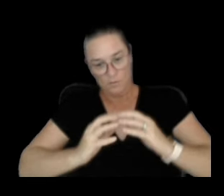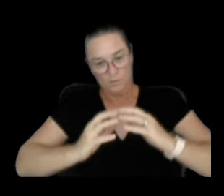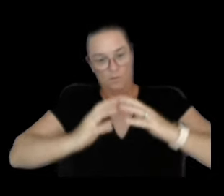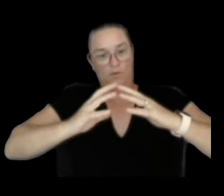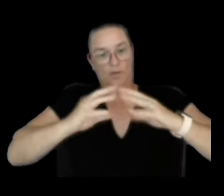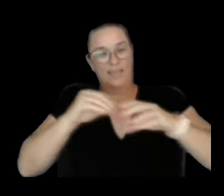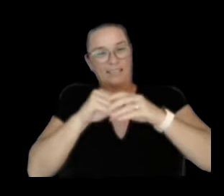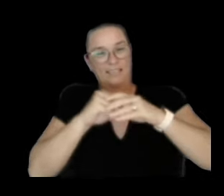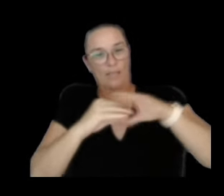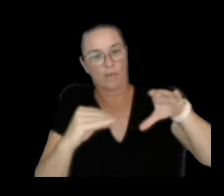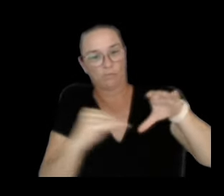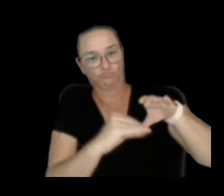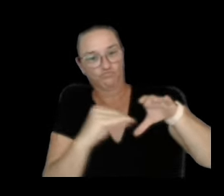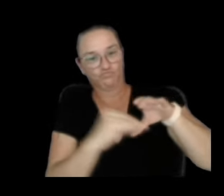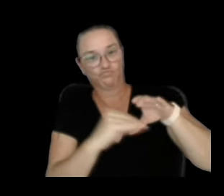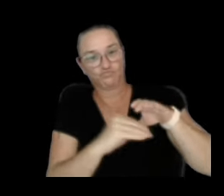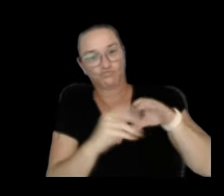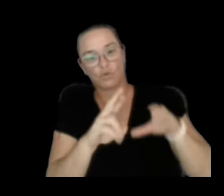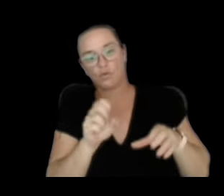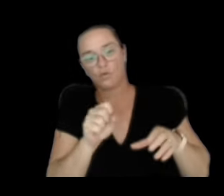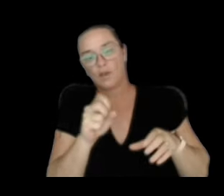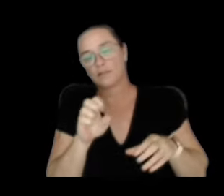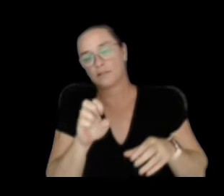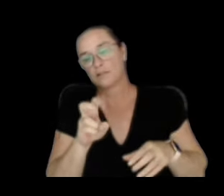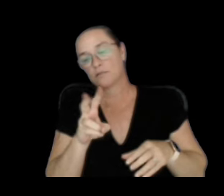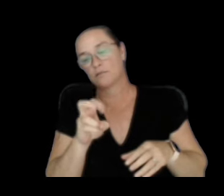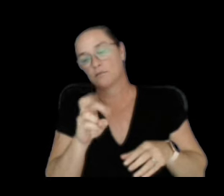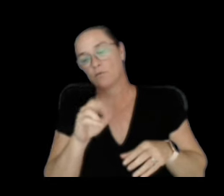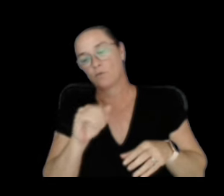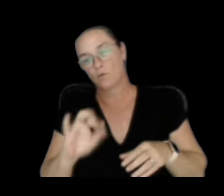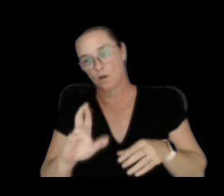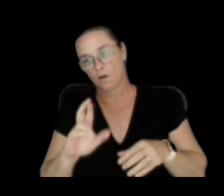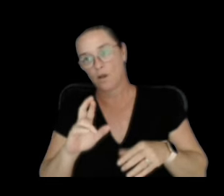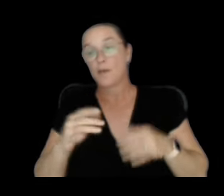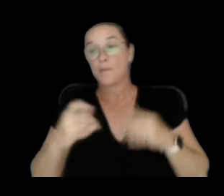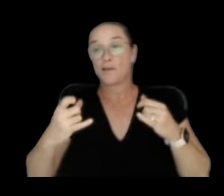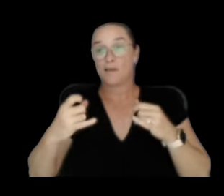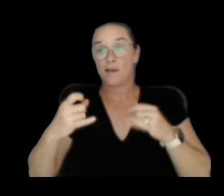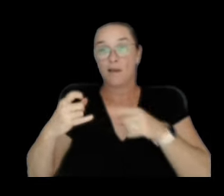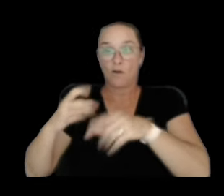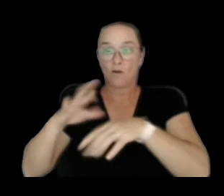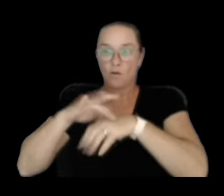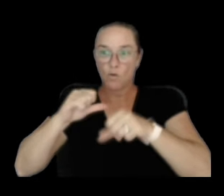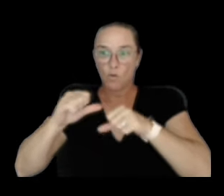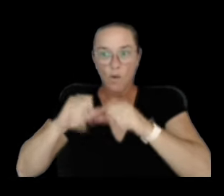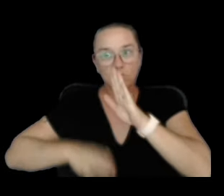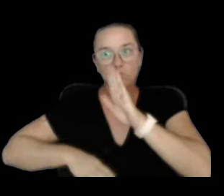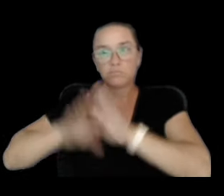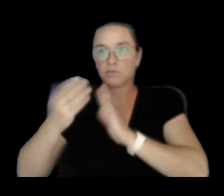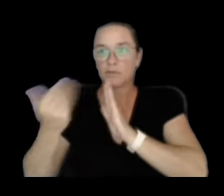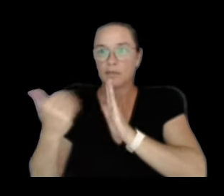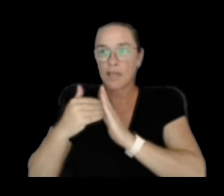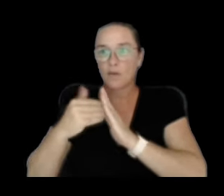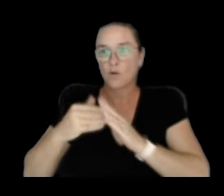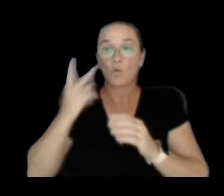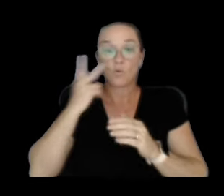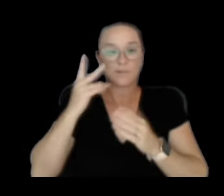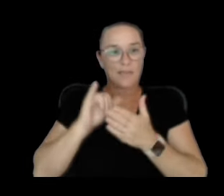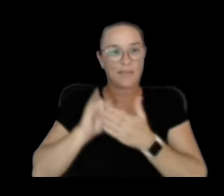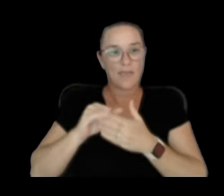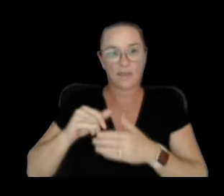seeing ground deformation on the east rift itself for the first time since the 2021